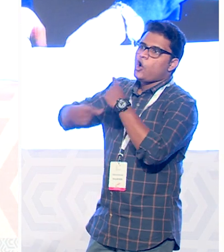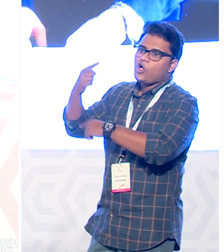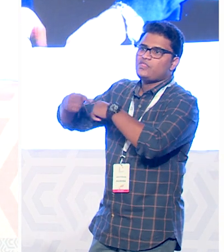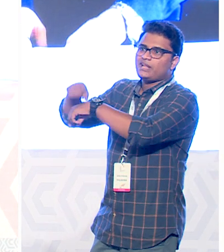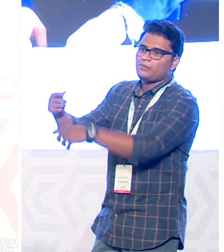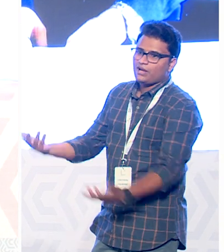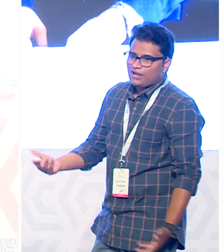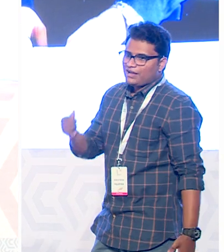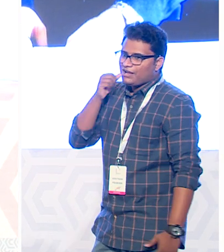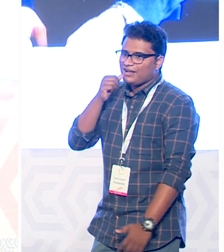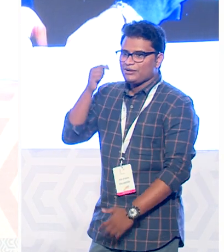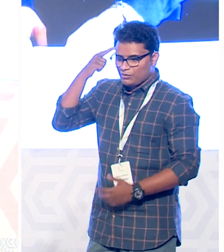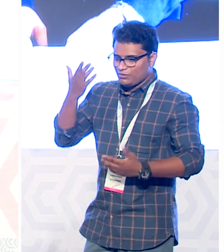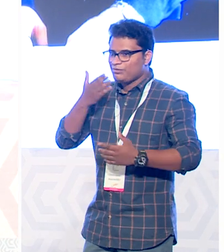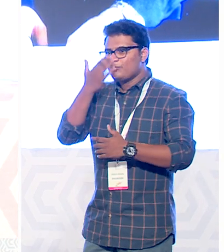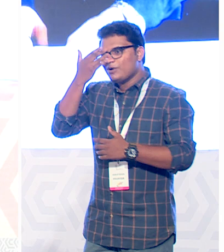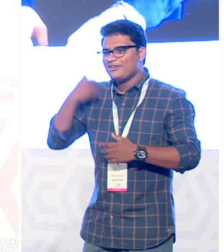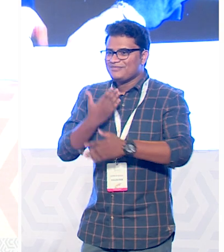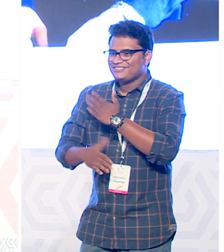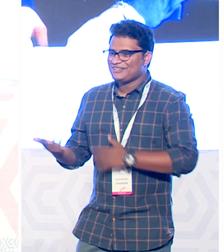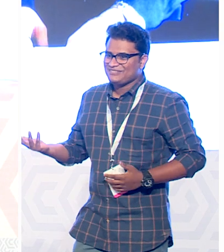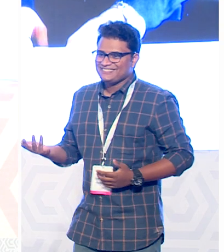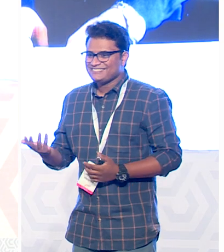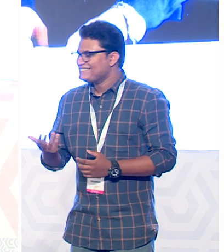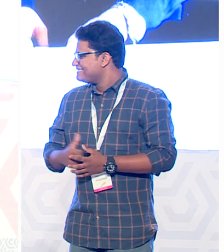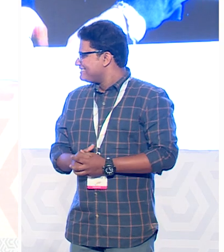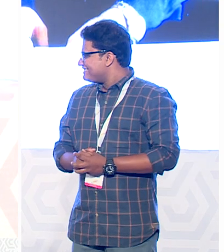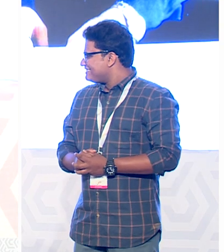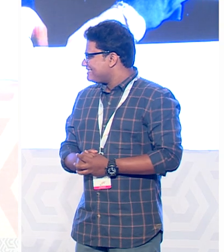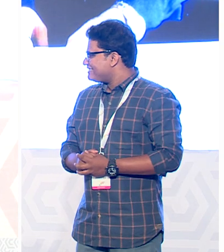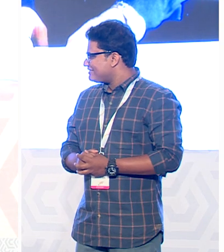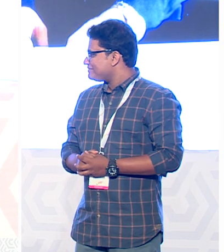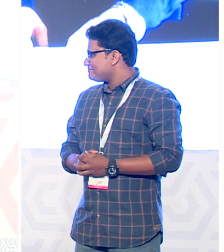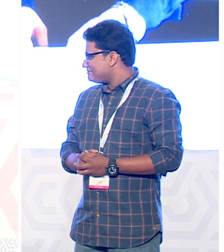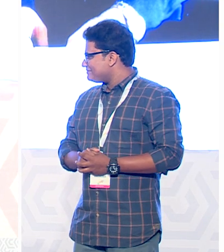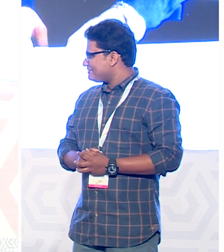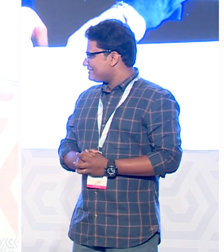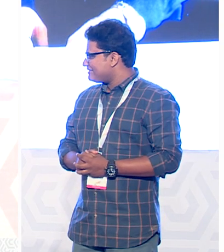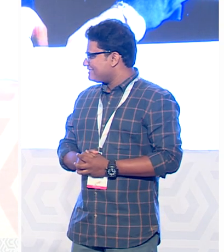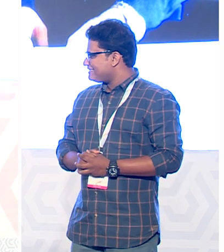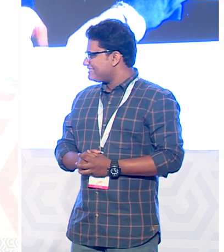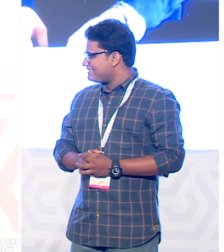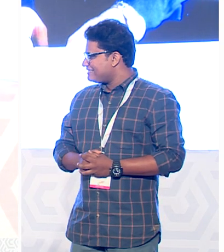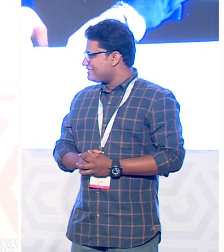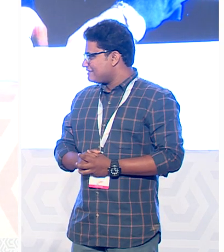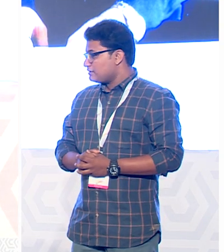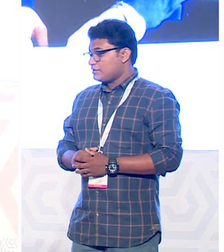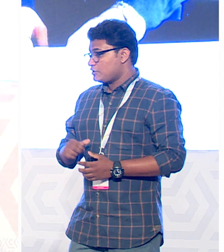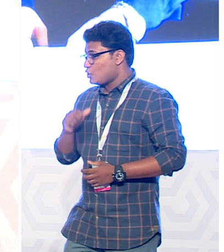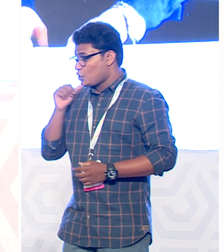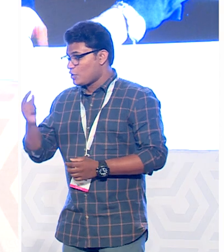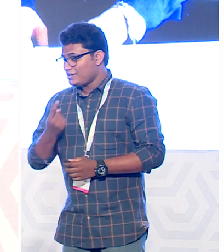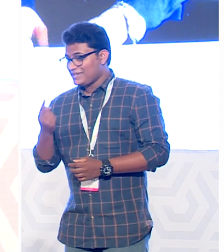so on so that actually not just me